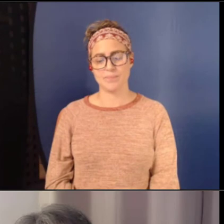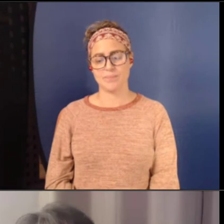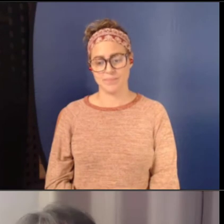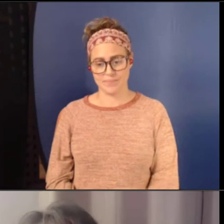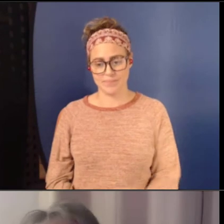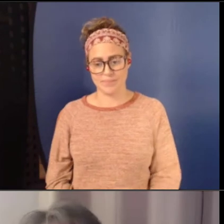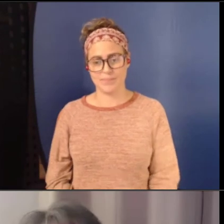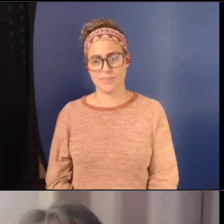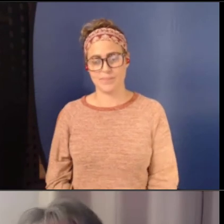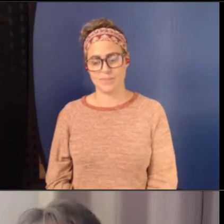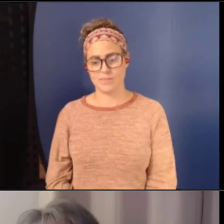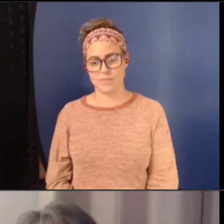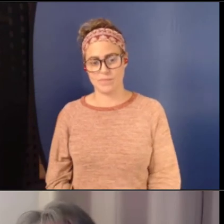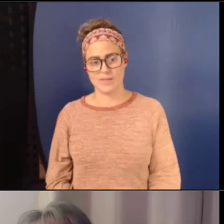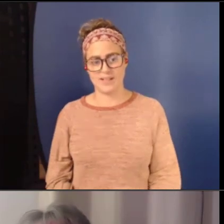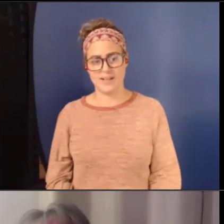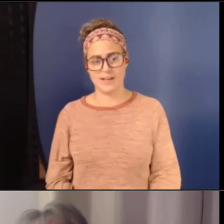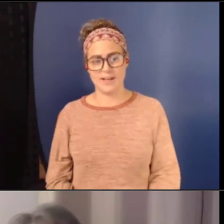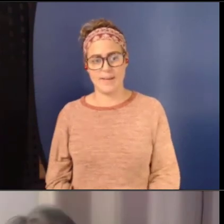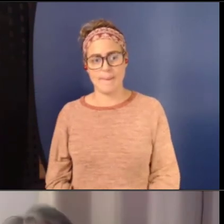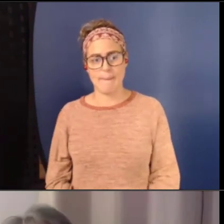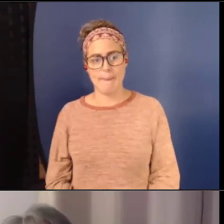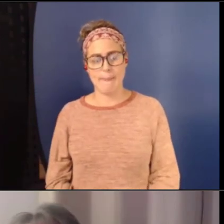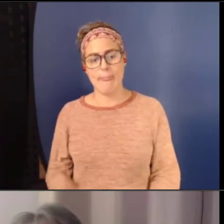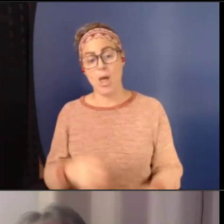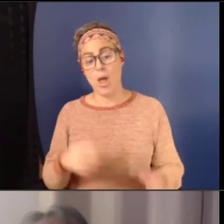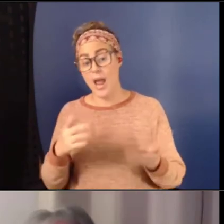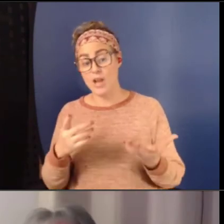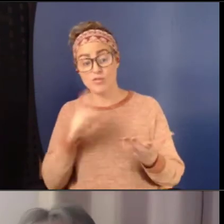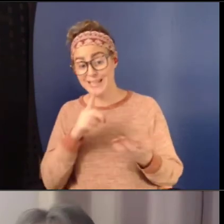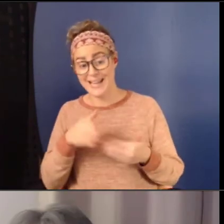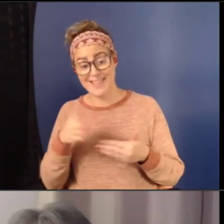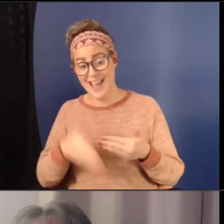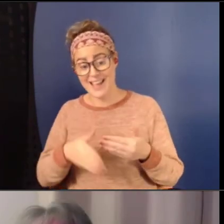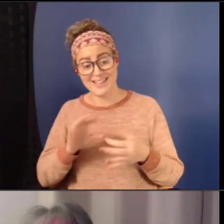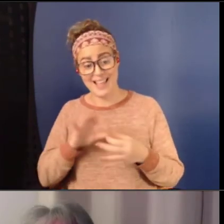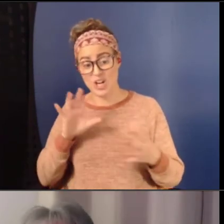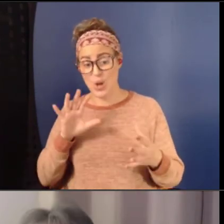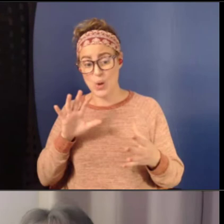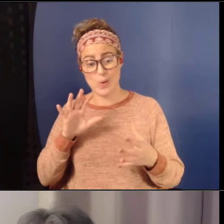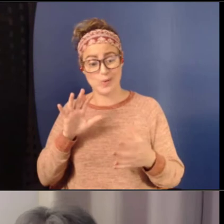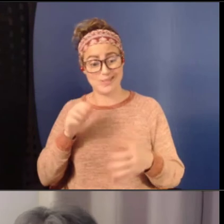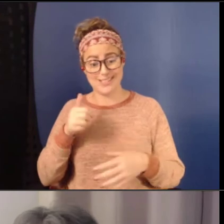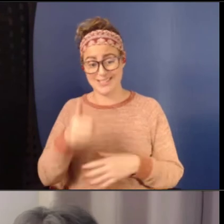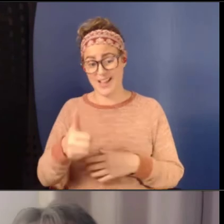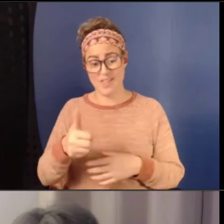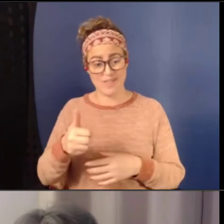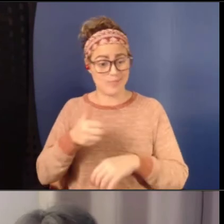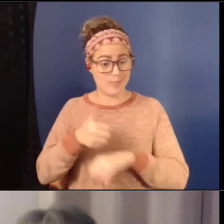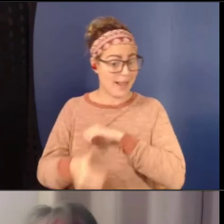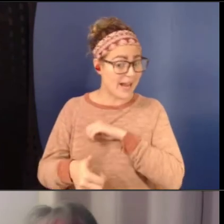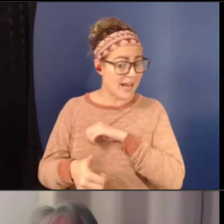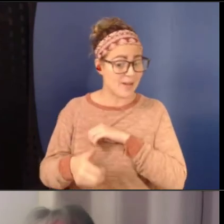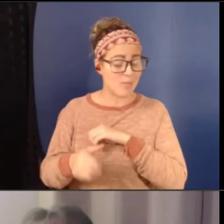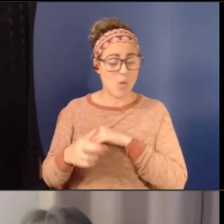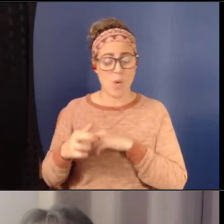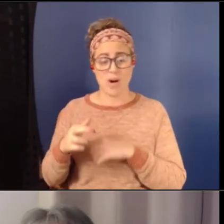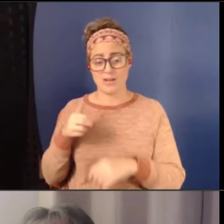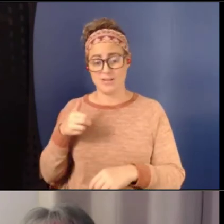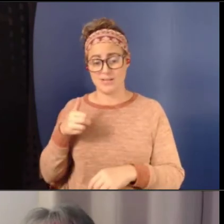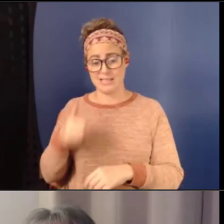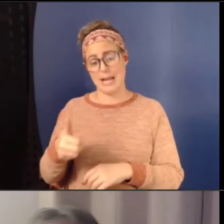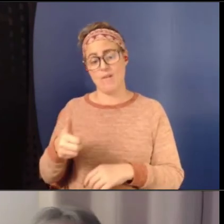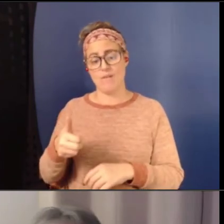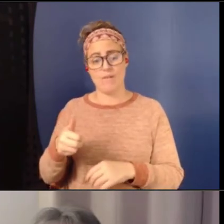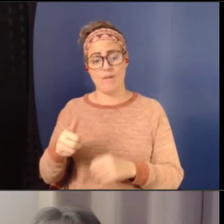And ultimately, ultimately to let go of some of that self-blame and some of that harm that continues